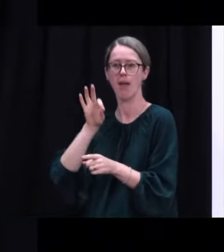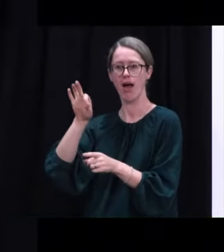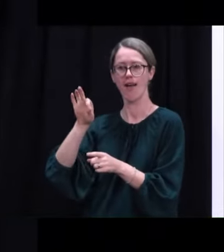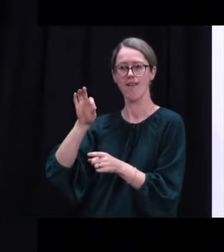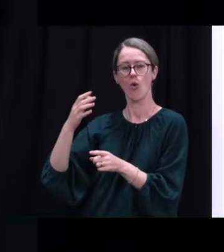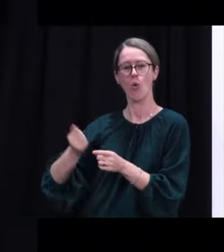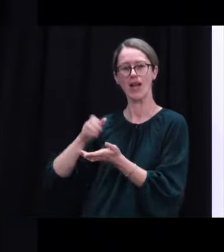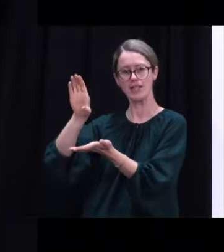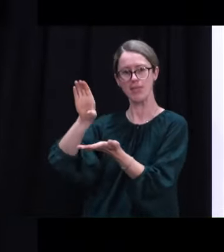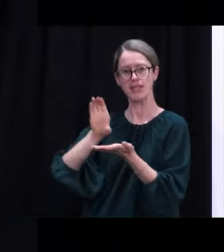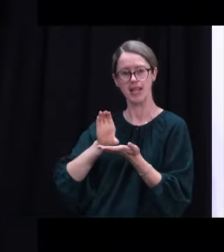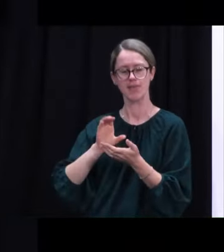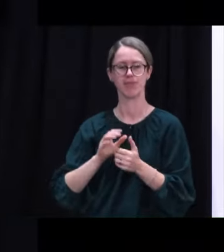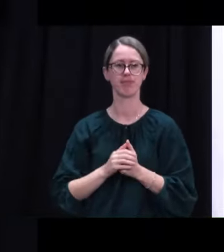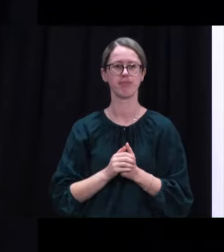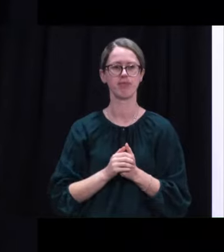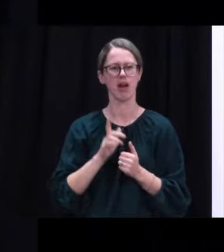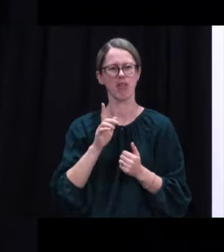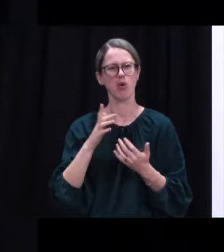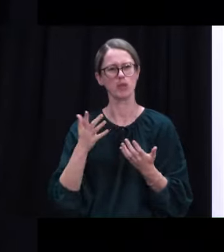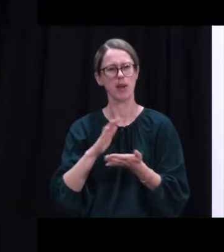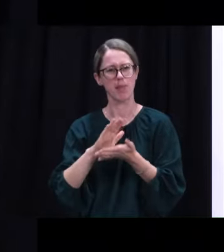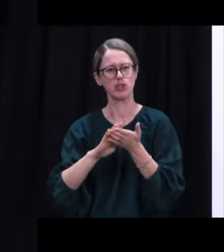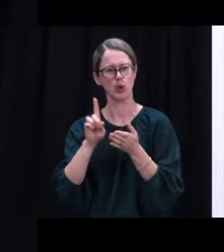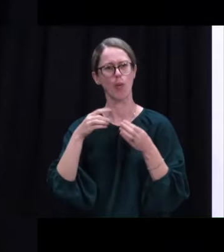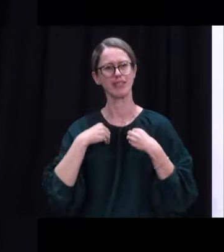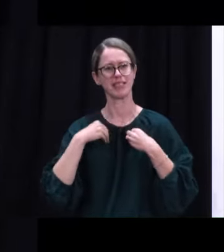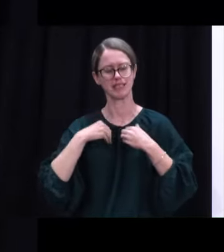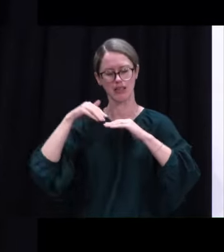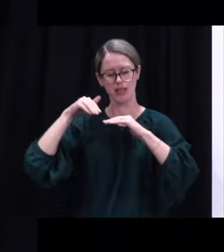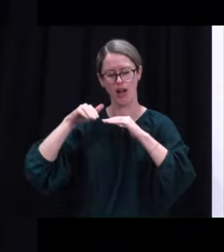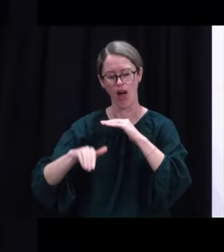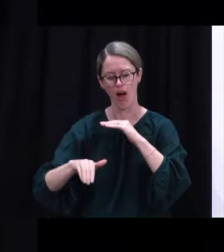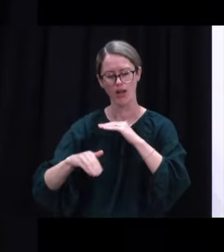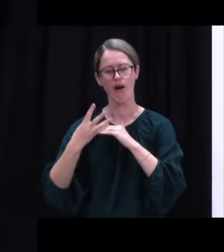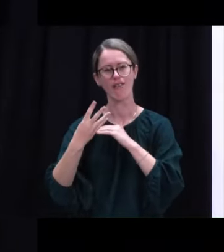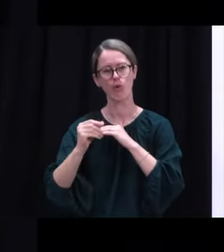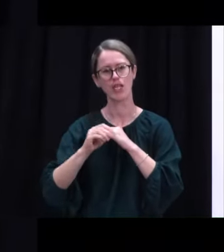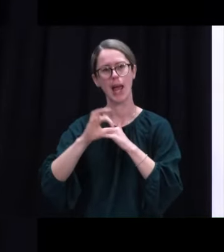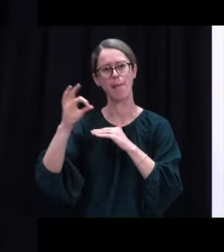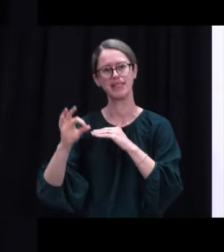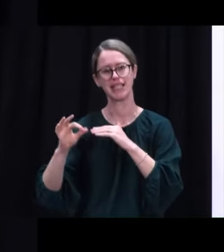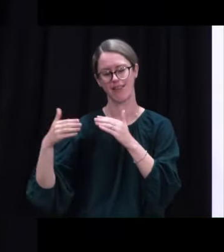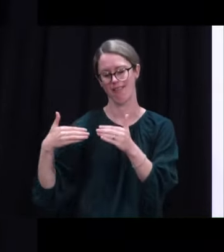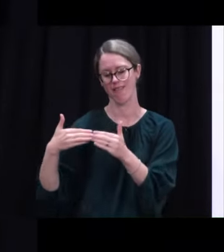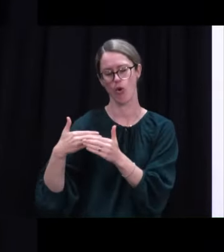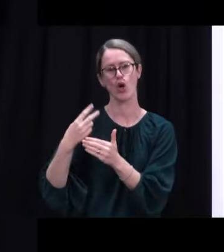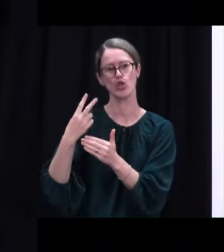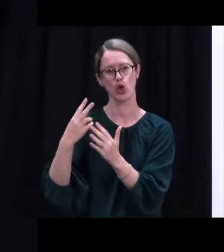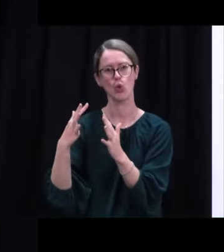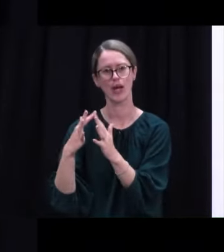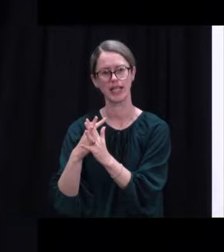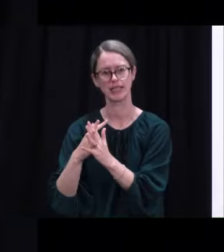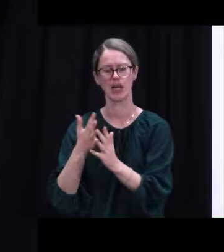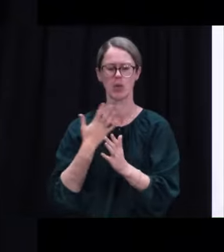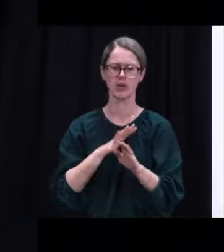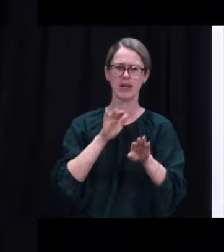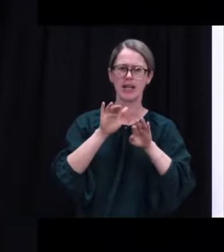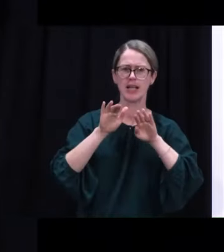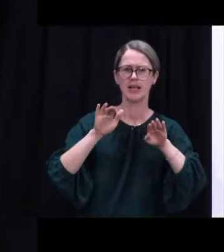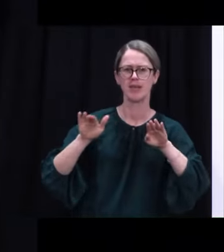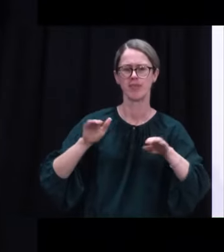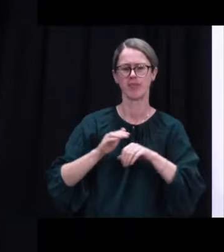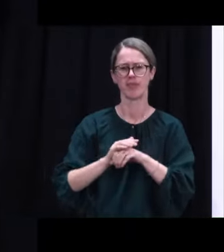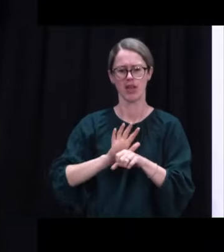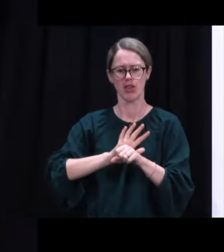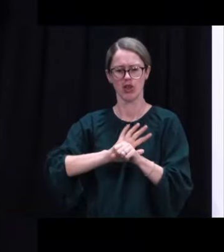You still need to meet the eligibility criteria of a 40% decline in revenue over the previous two-week period. But I want to assure businesses that the COVID